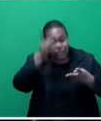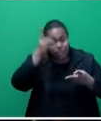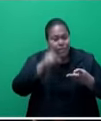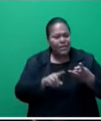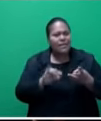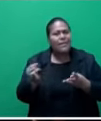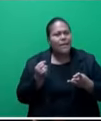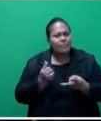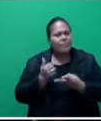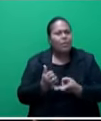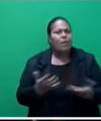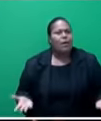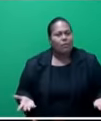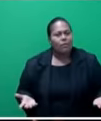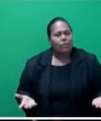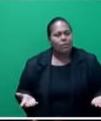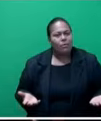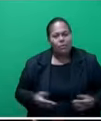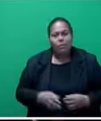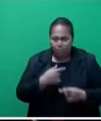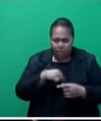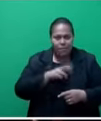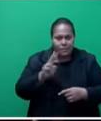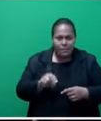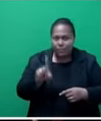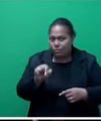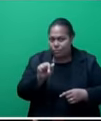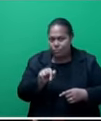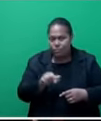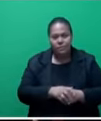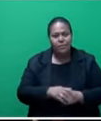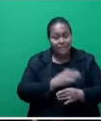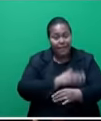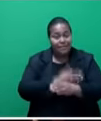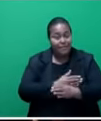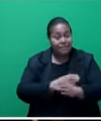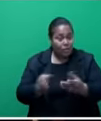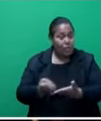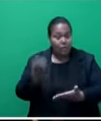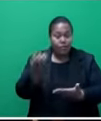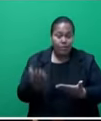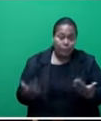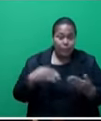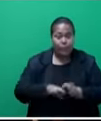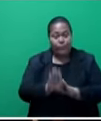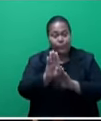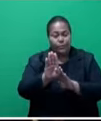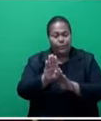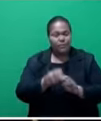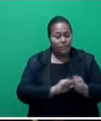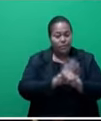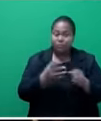Because this is what we need to do until we get the economy back on track, until the pandemic is over. Because